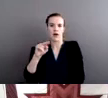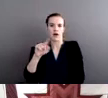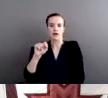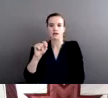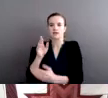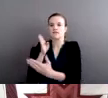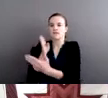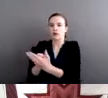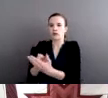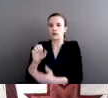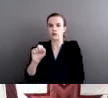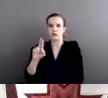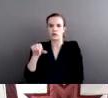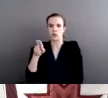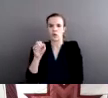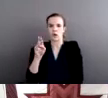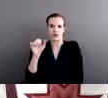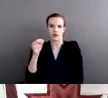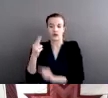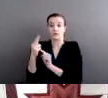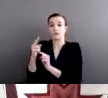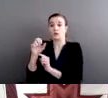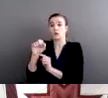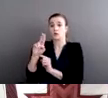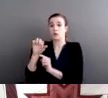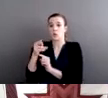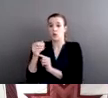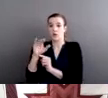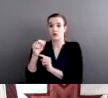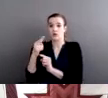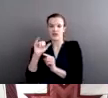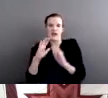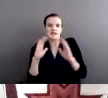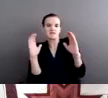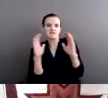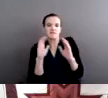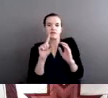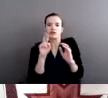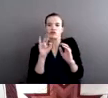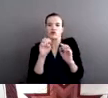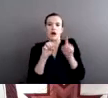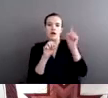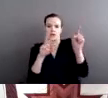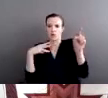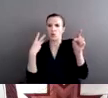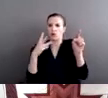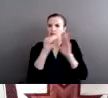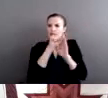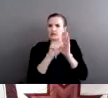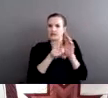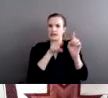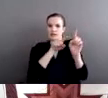tribe in Washington State. And in the 1970s, they had an incident involving two white men